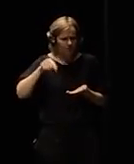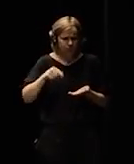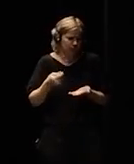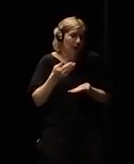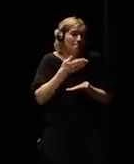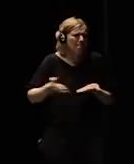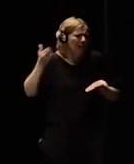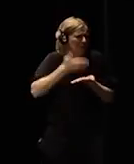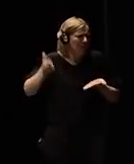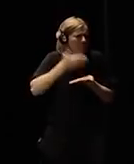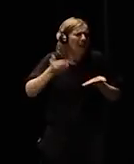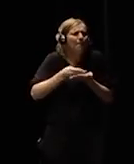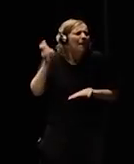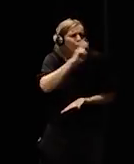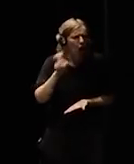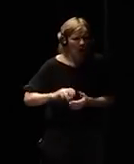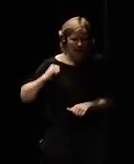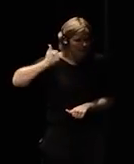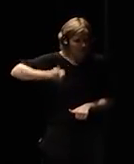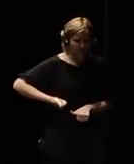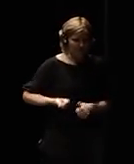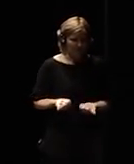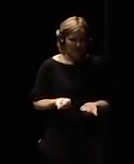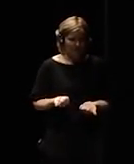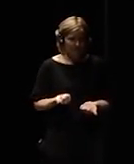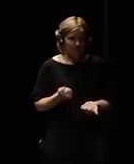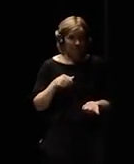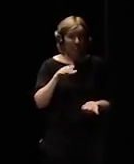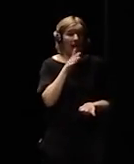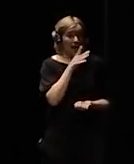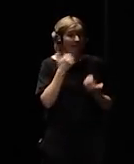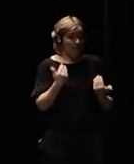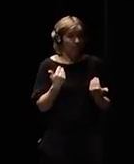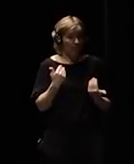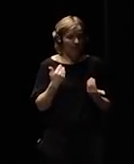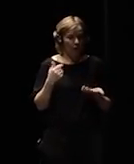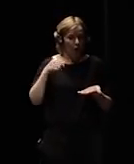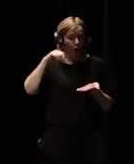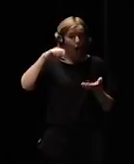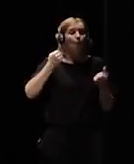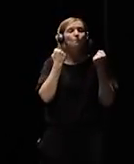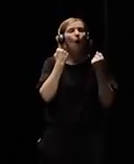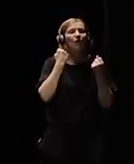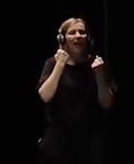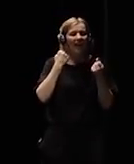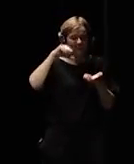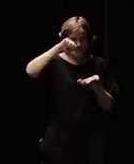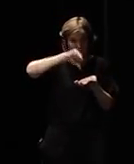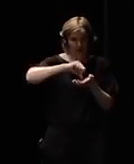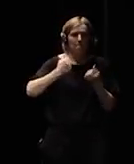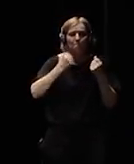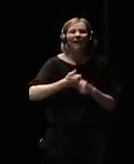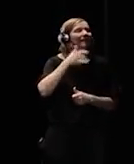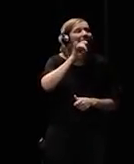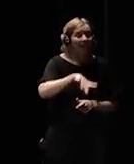who are in this vortex of power I'm not saying that's a bad thing enjoy it if you can